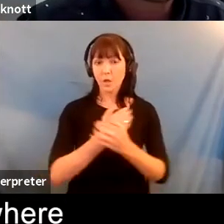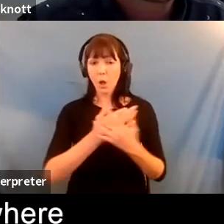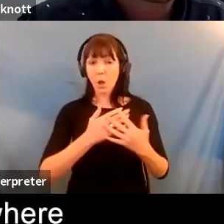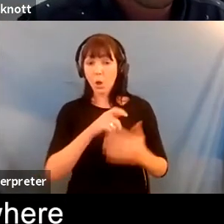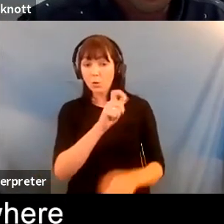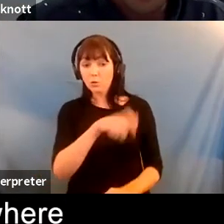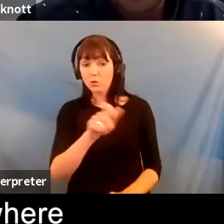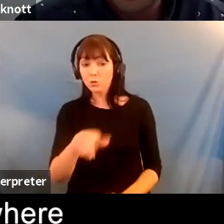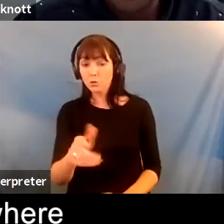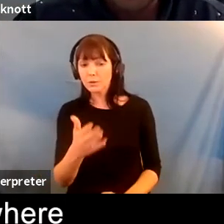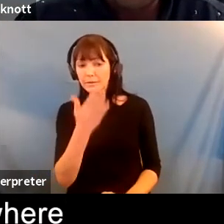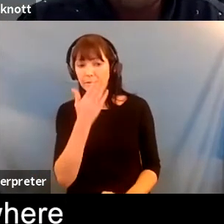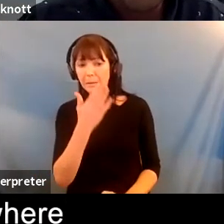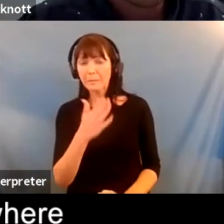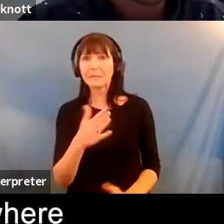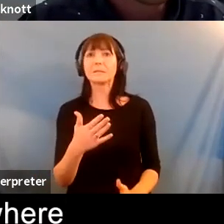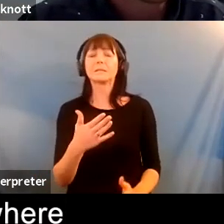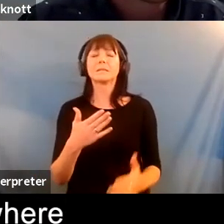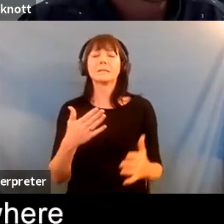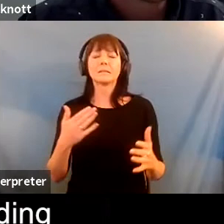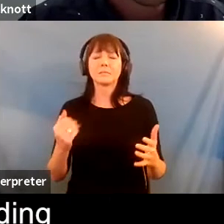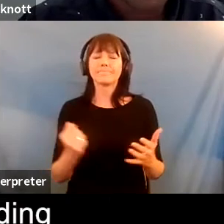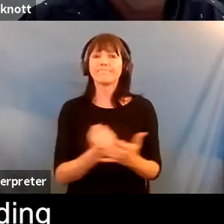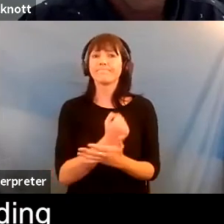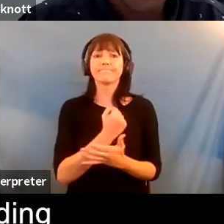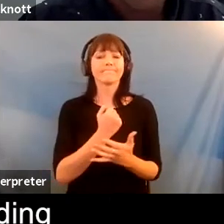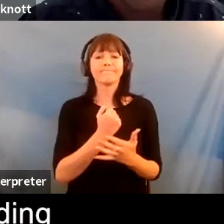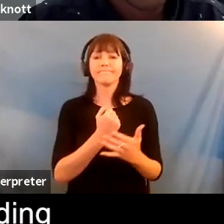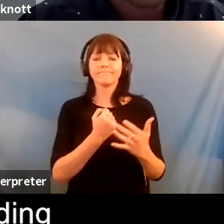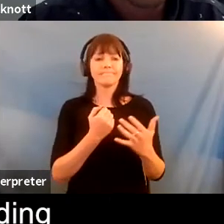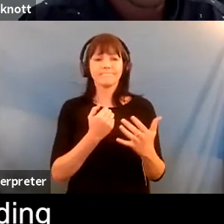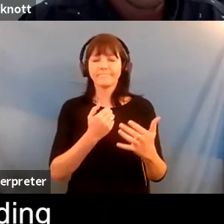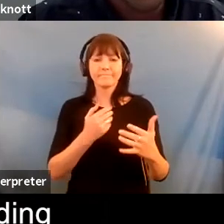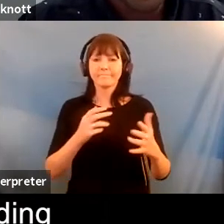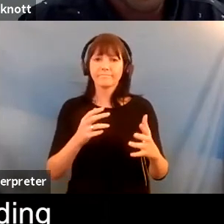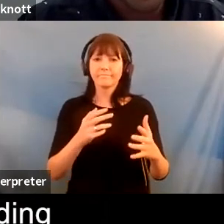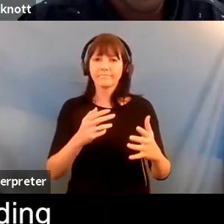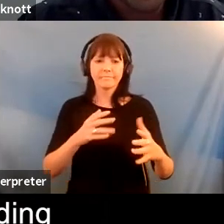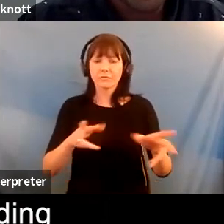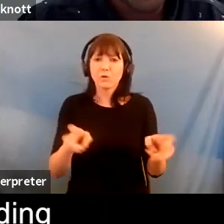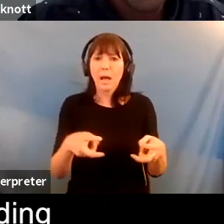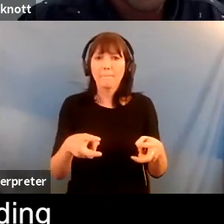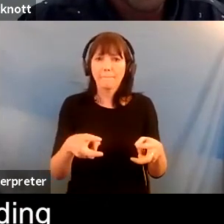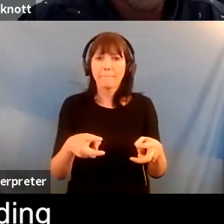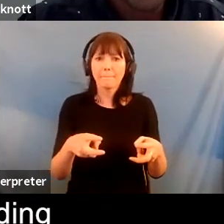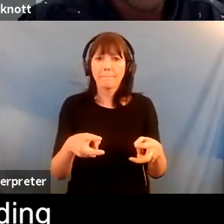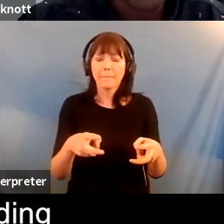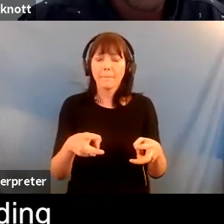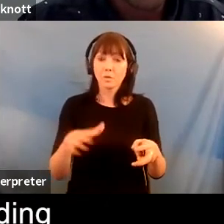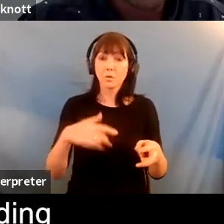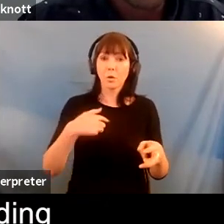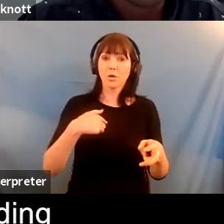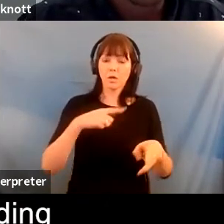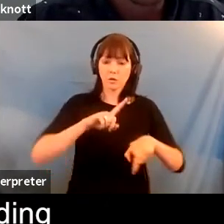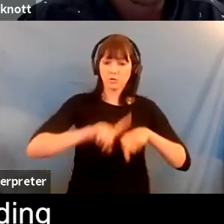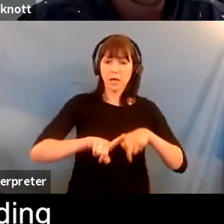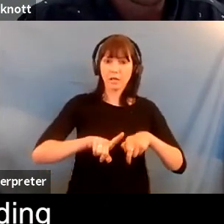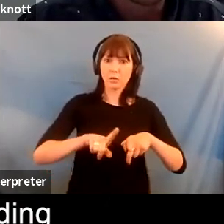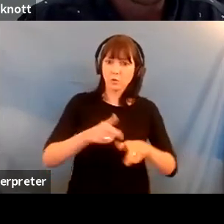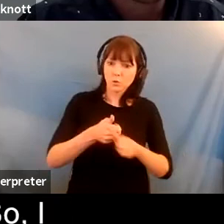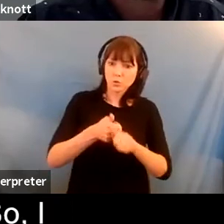where their work isn't going well and where it has been up until that point holding them up mentally and when the work